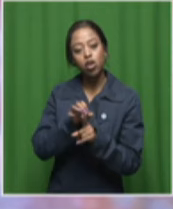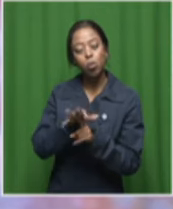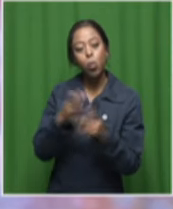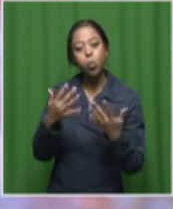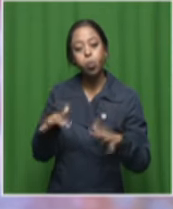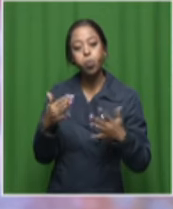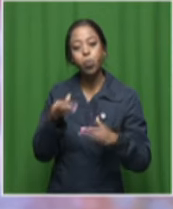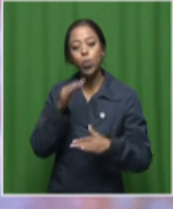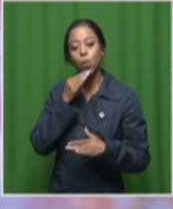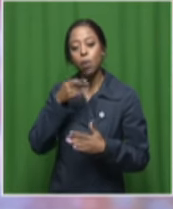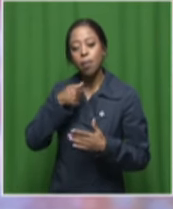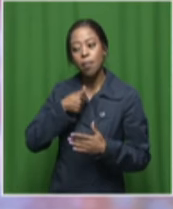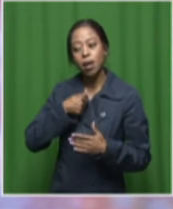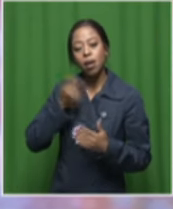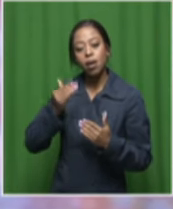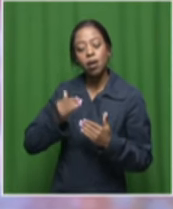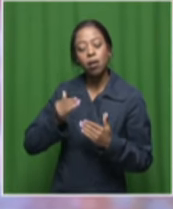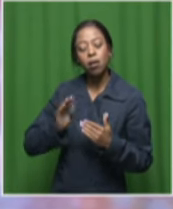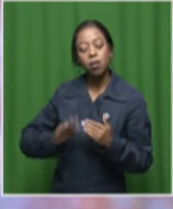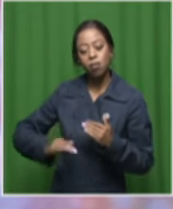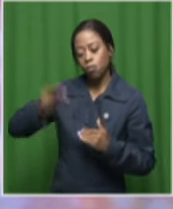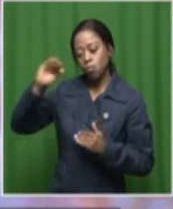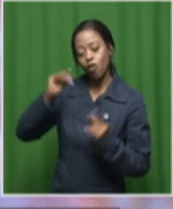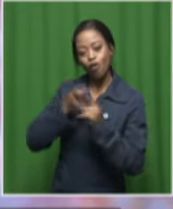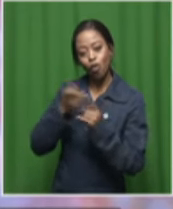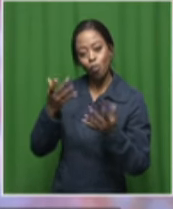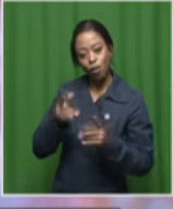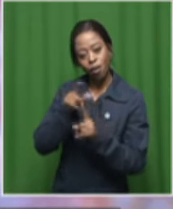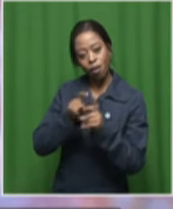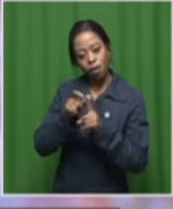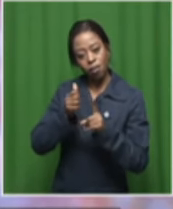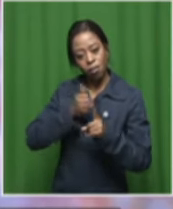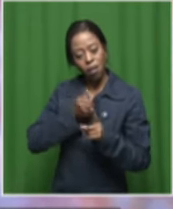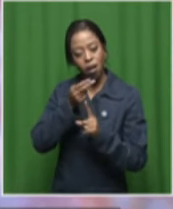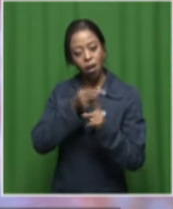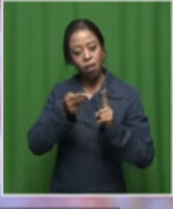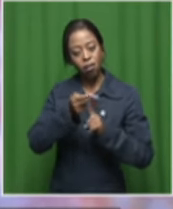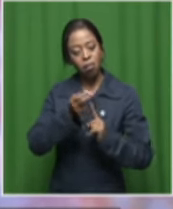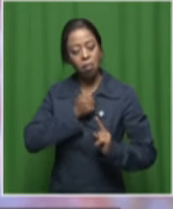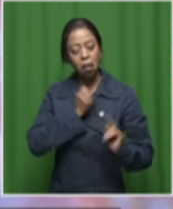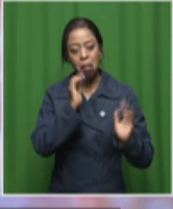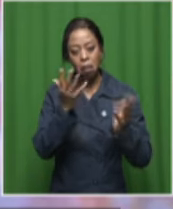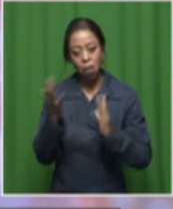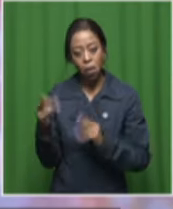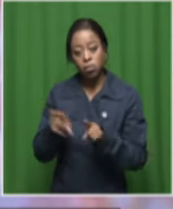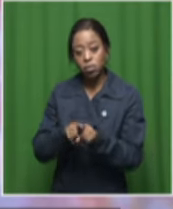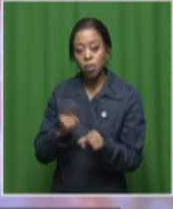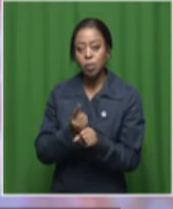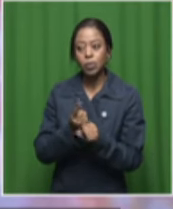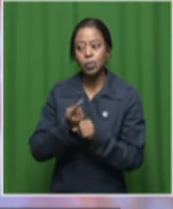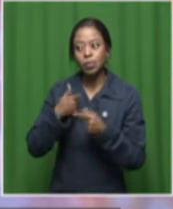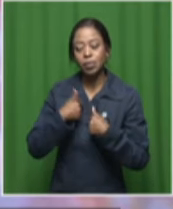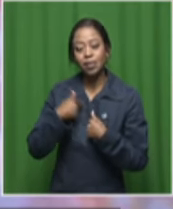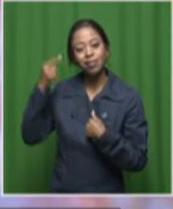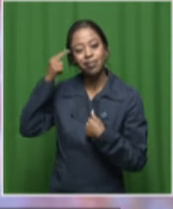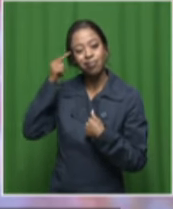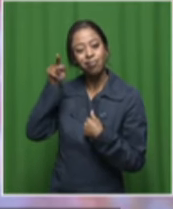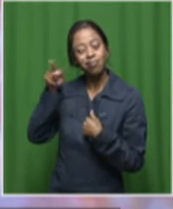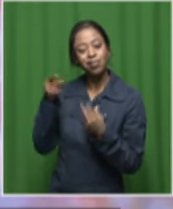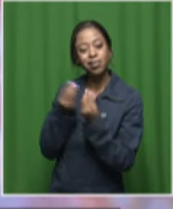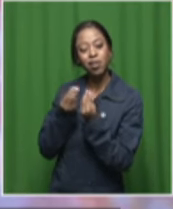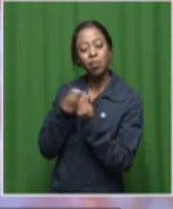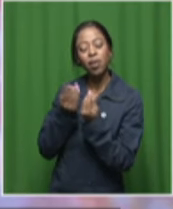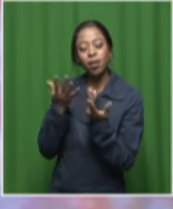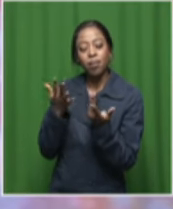by my upbringing and where I come from and my culture and my heritage. And I think it's something that was just, like,